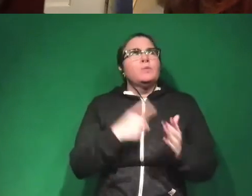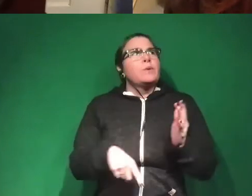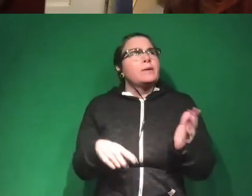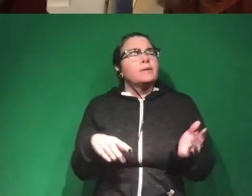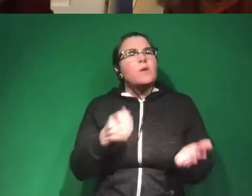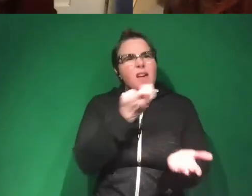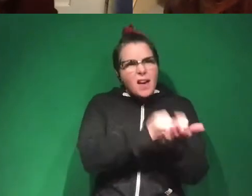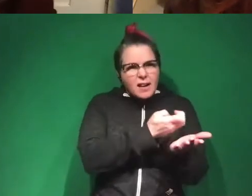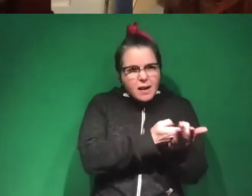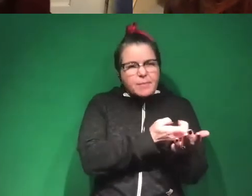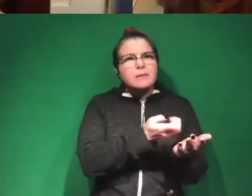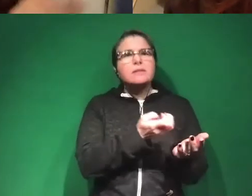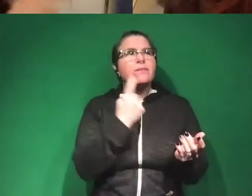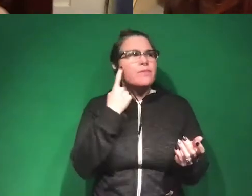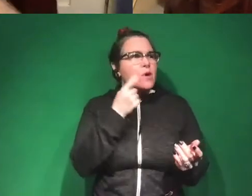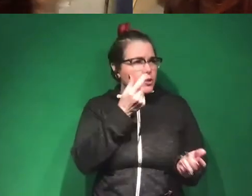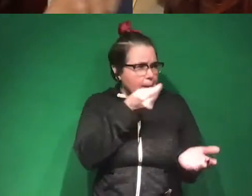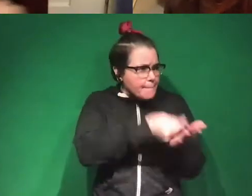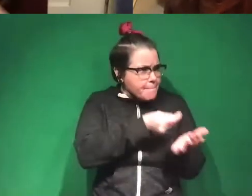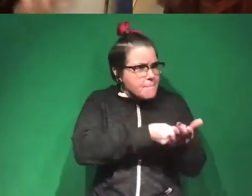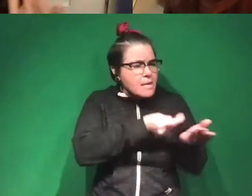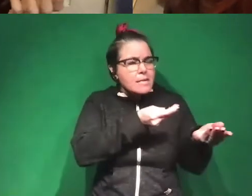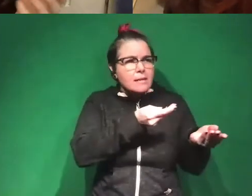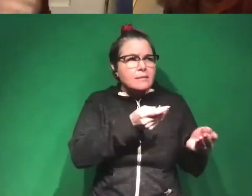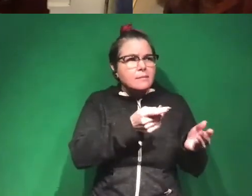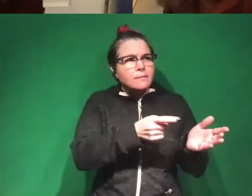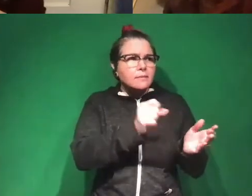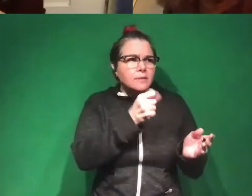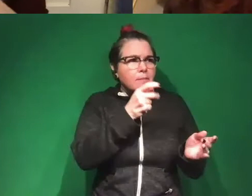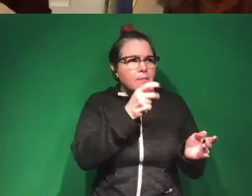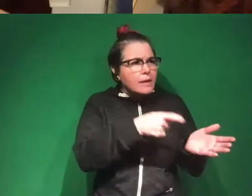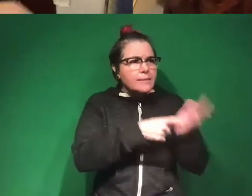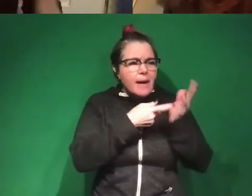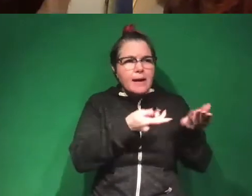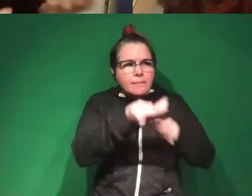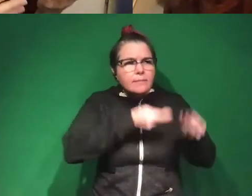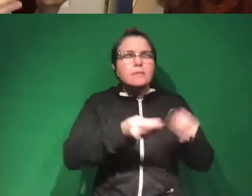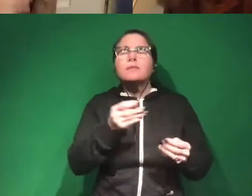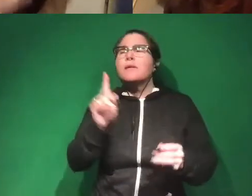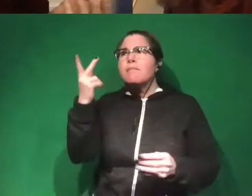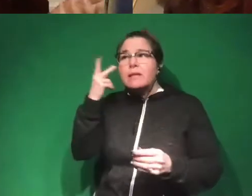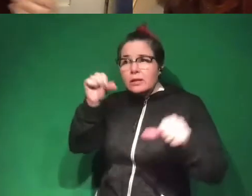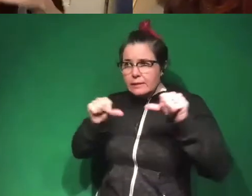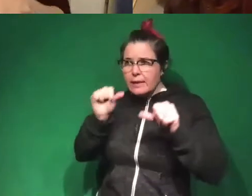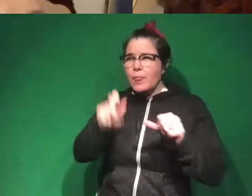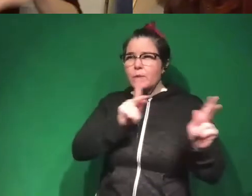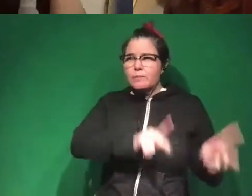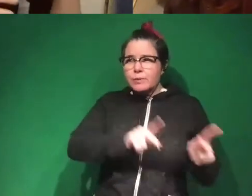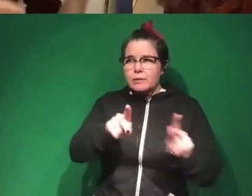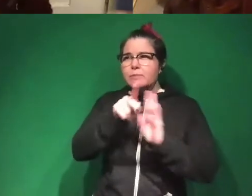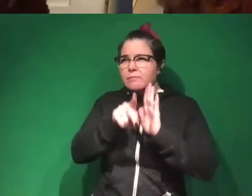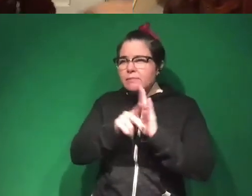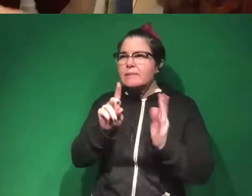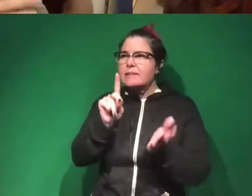economics is for understanding money and supply and demand and all of those things. Political science is trying to take those principles of science, data,